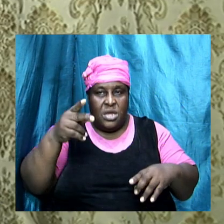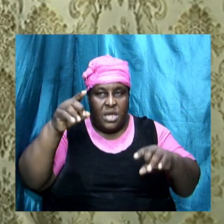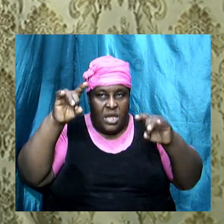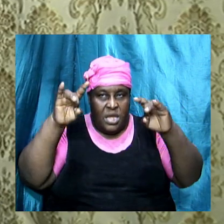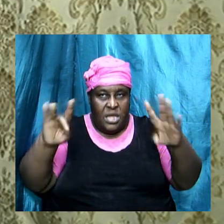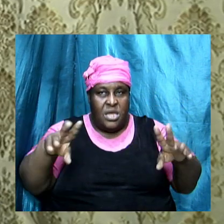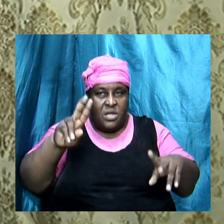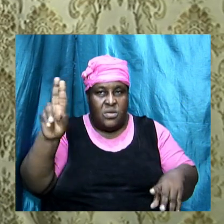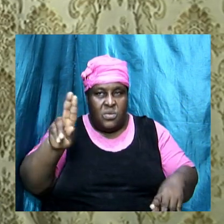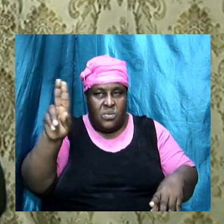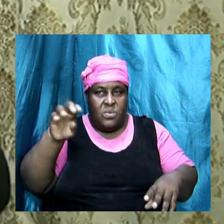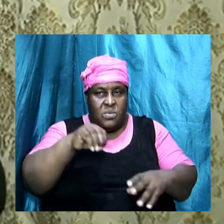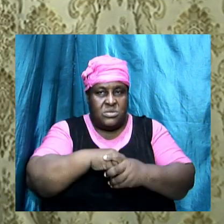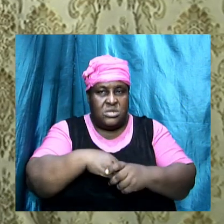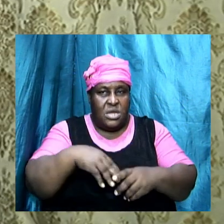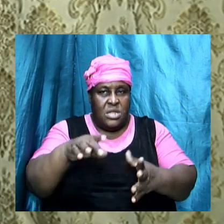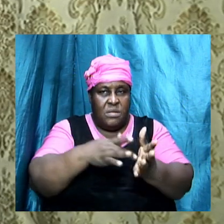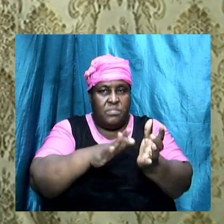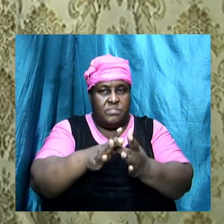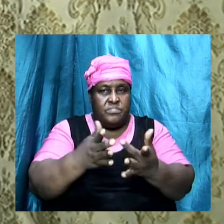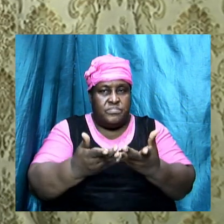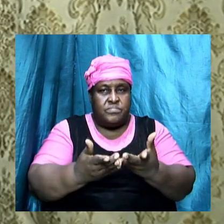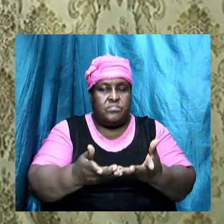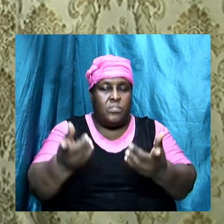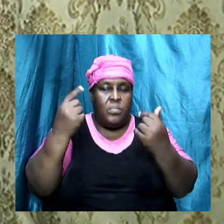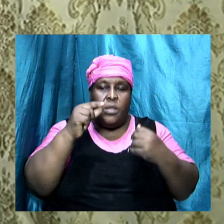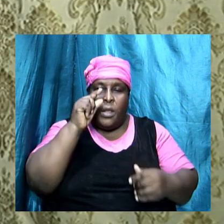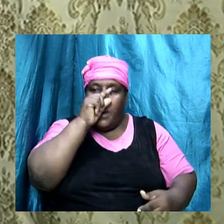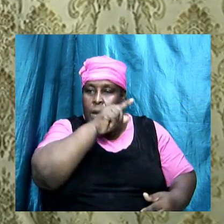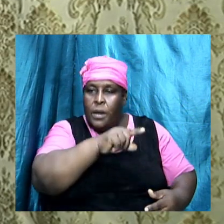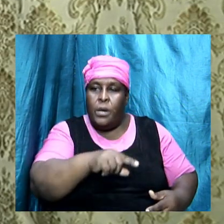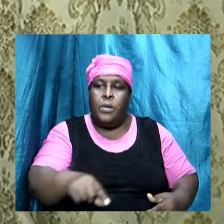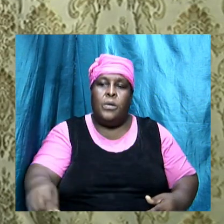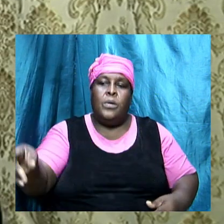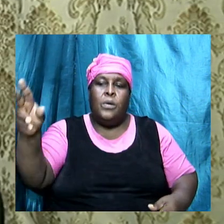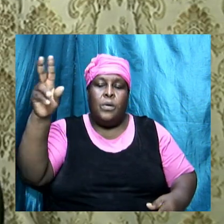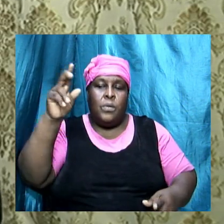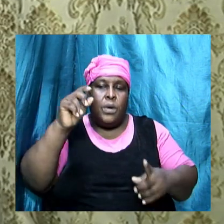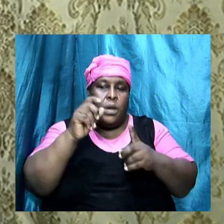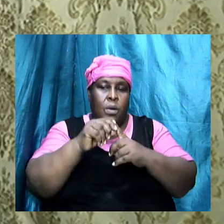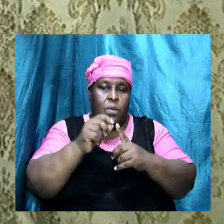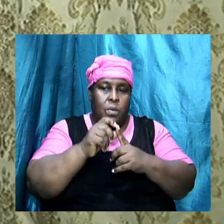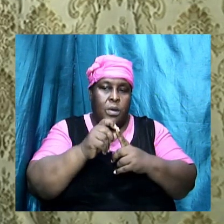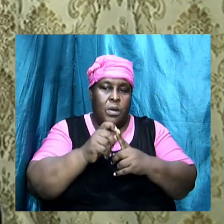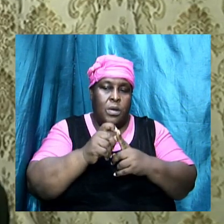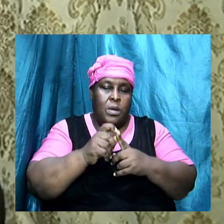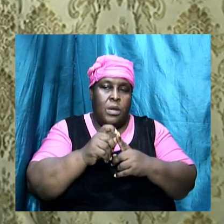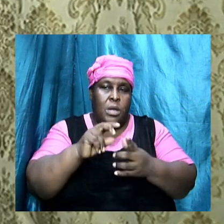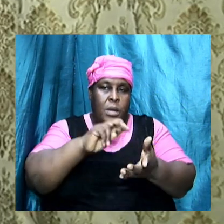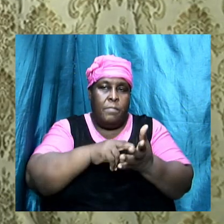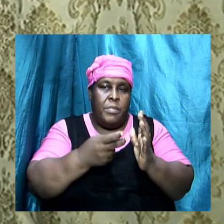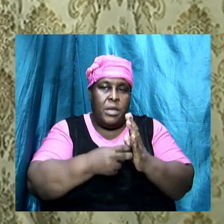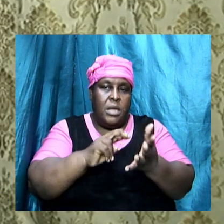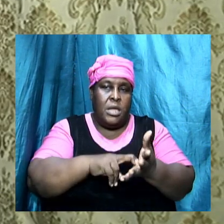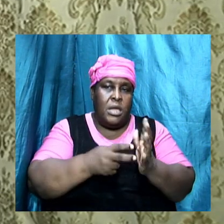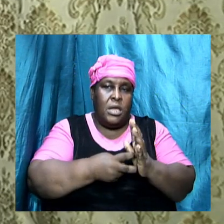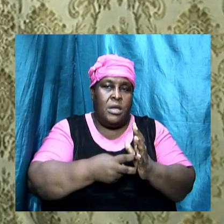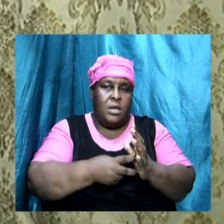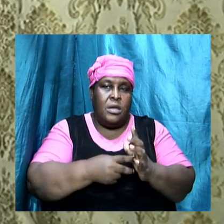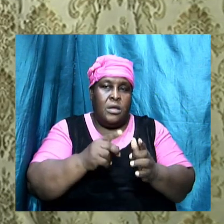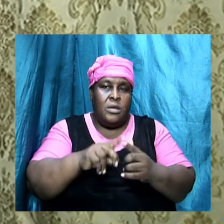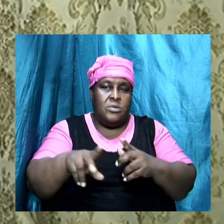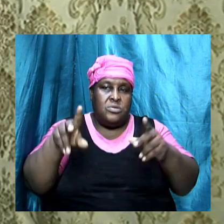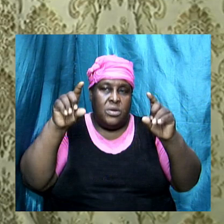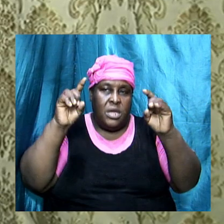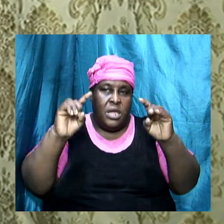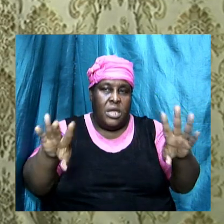and it, sorry, it comes from the Greek word, misio, which means to hate, to abur, or